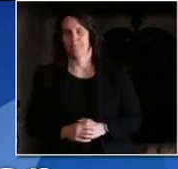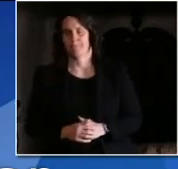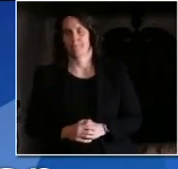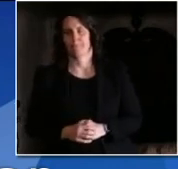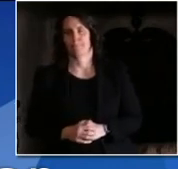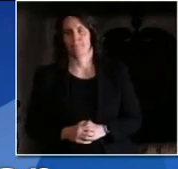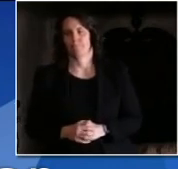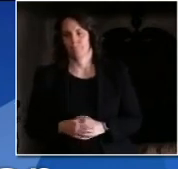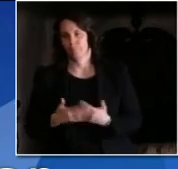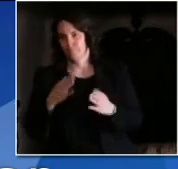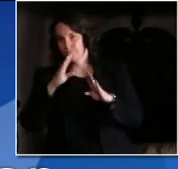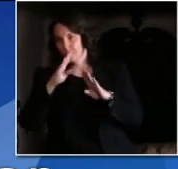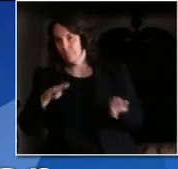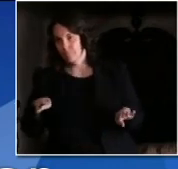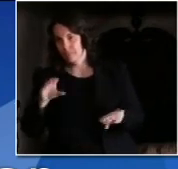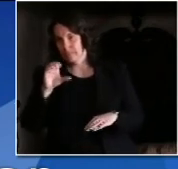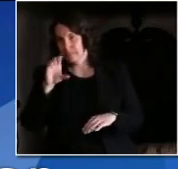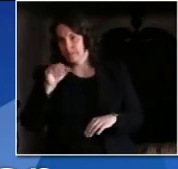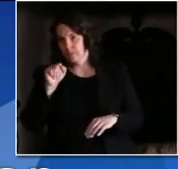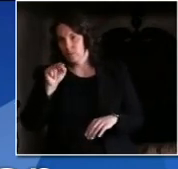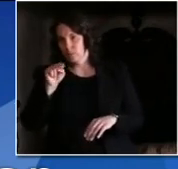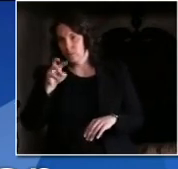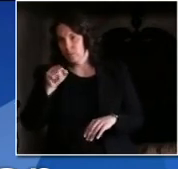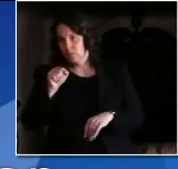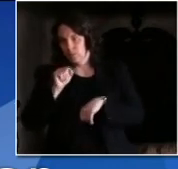CBS News Nicole Killian